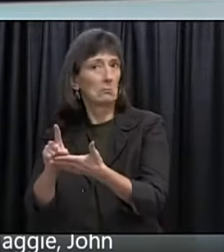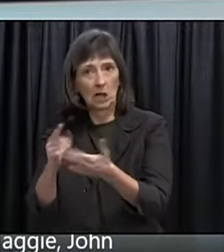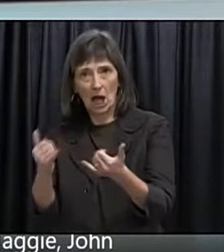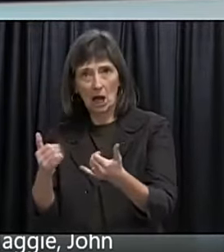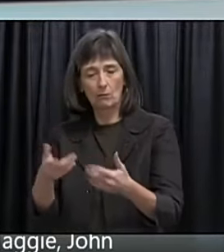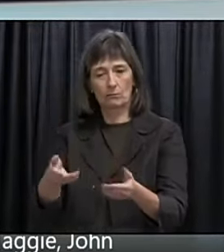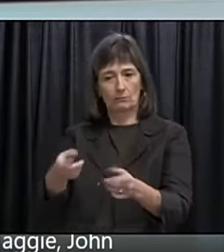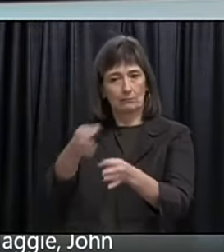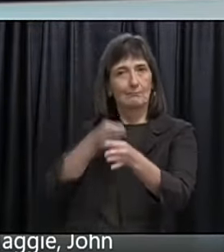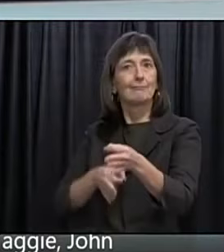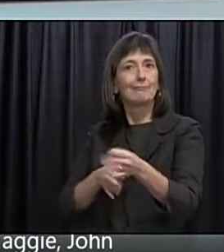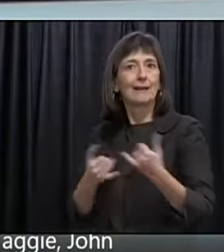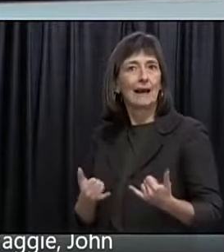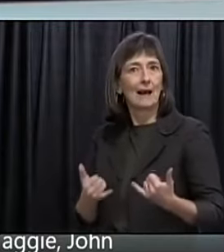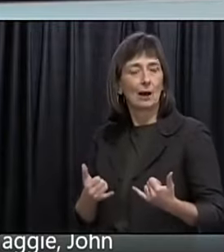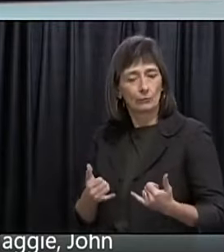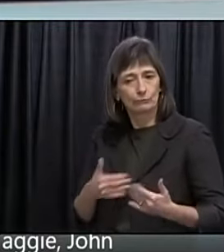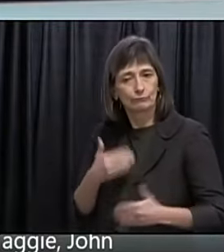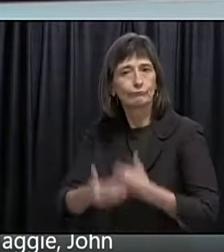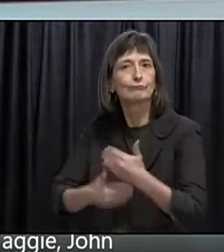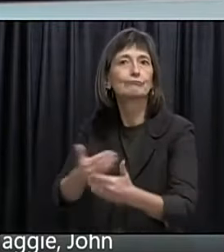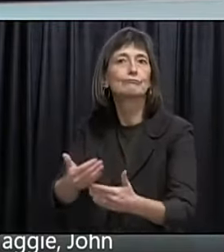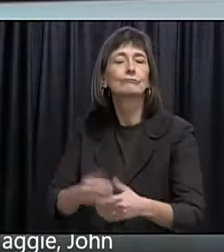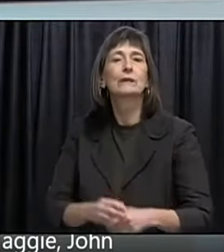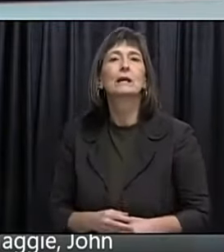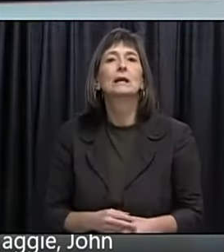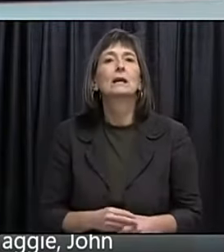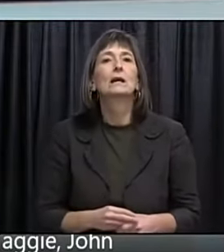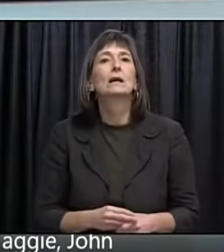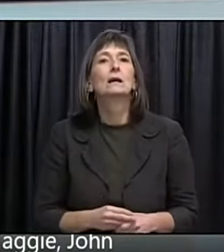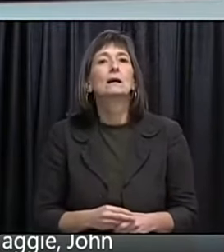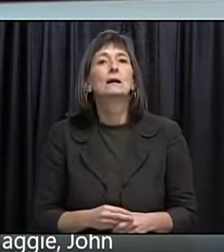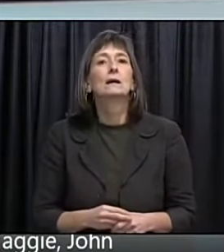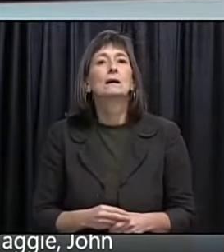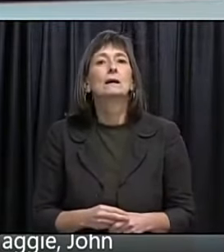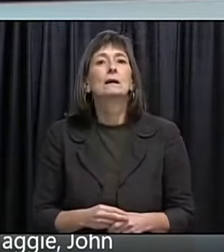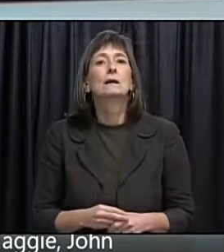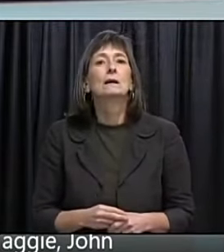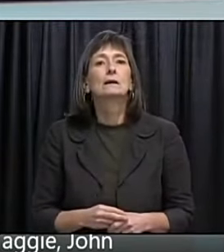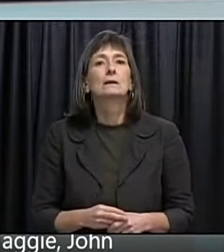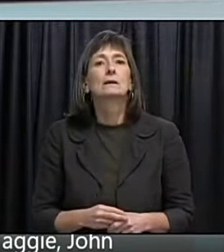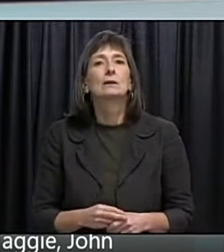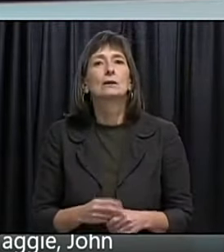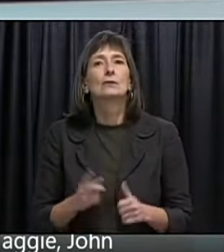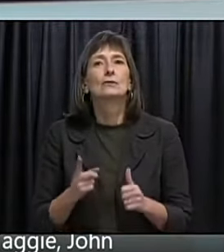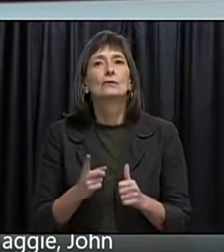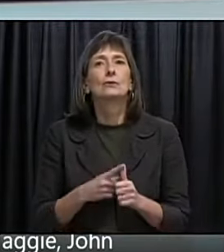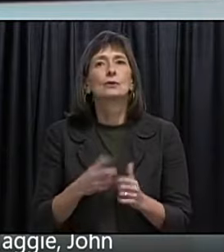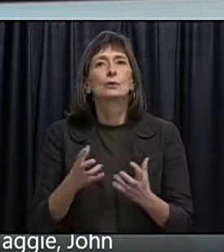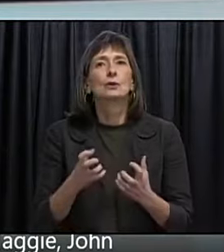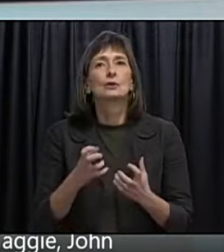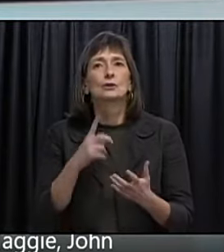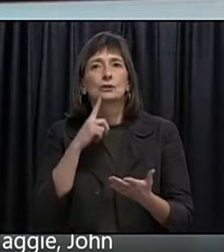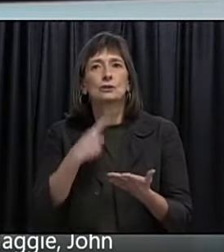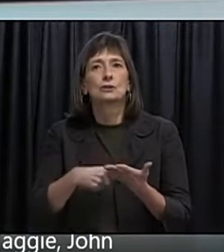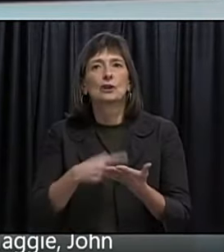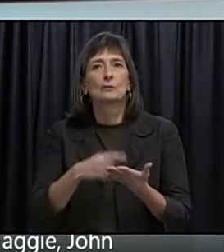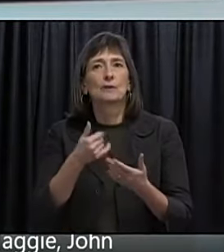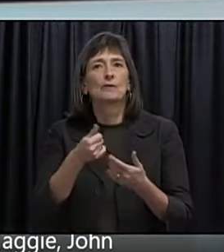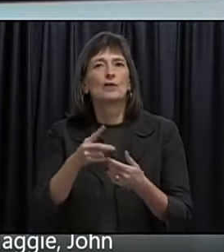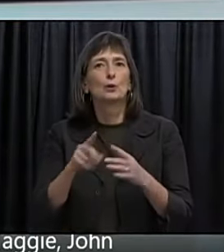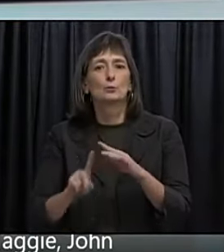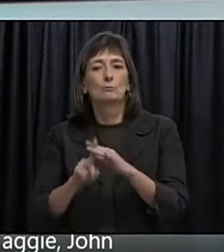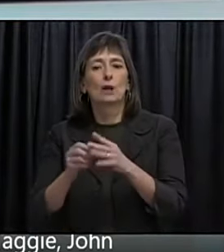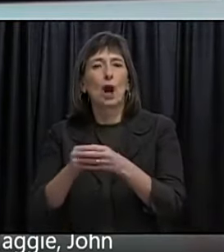I think from the point of view of my comments. I would like to talk about some of the clusters that we've had. These have